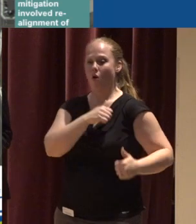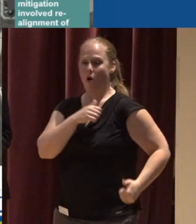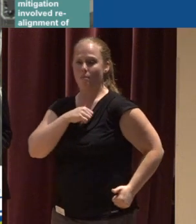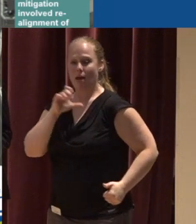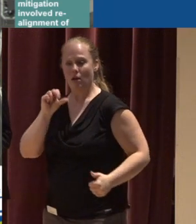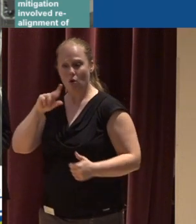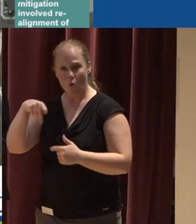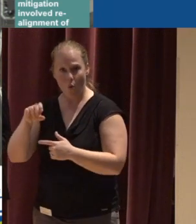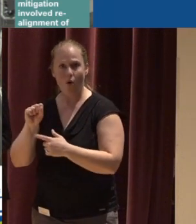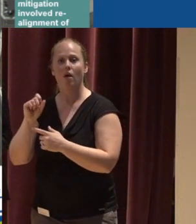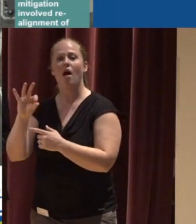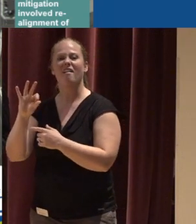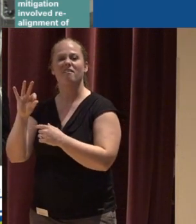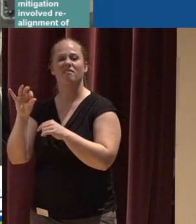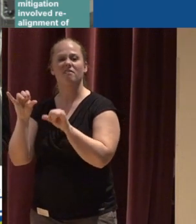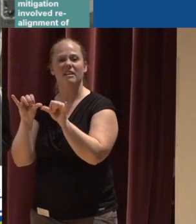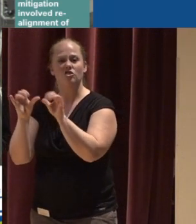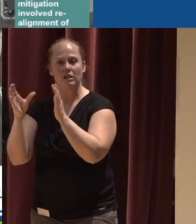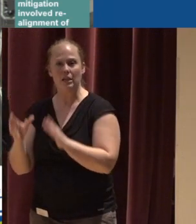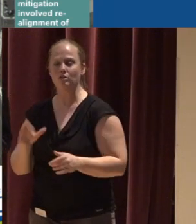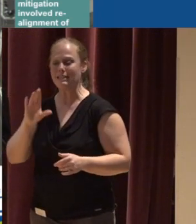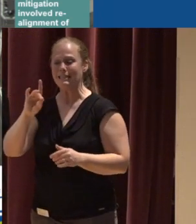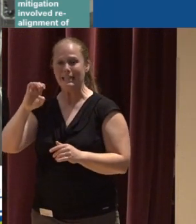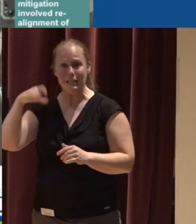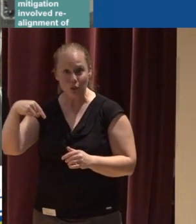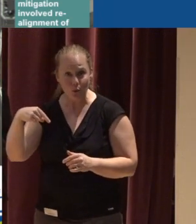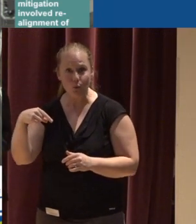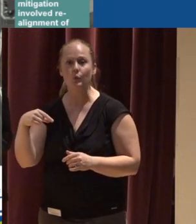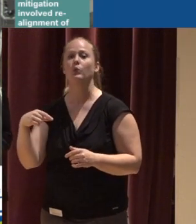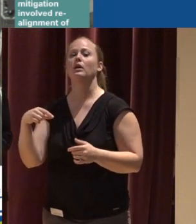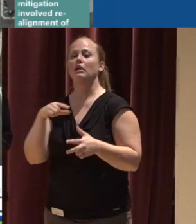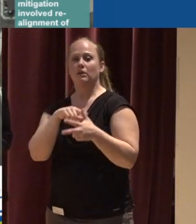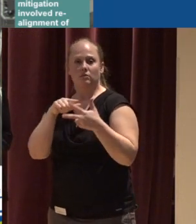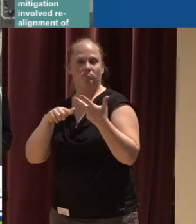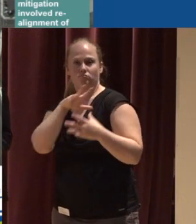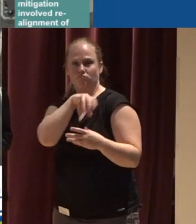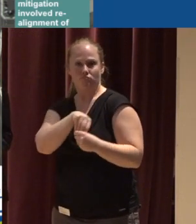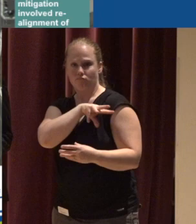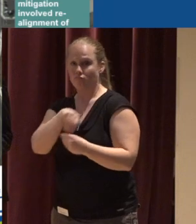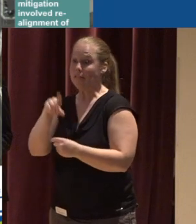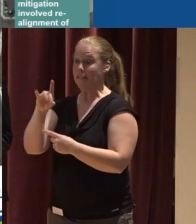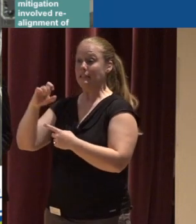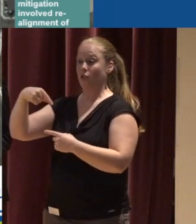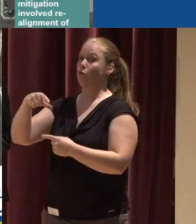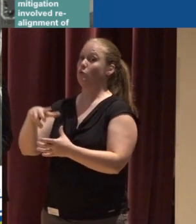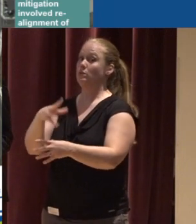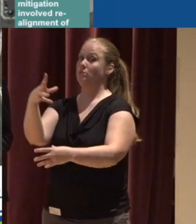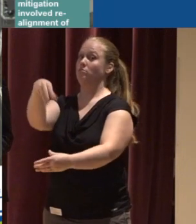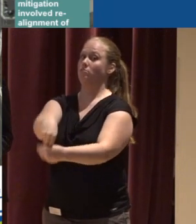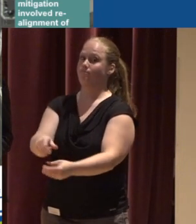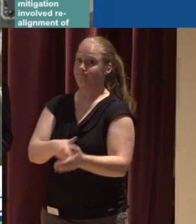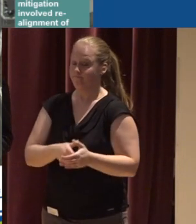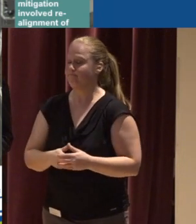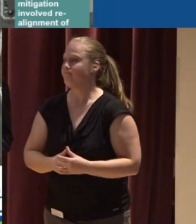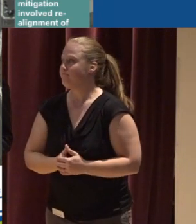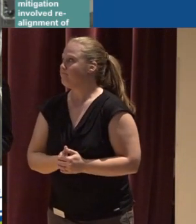And DEQ are the major players there They require compensatory mitigation for surface water impacts